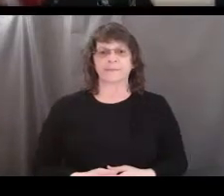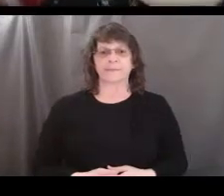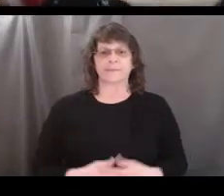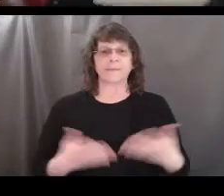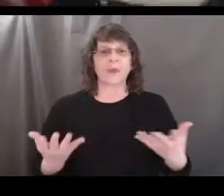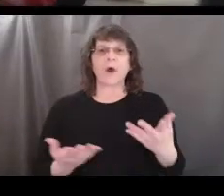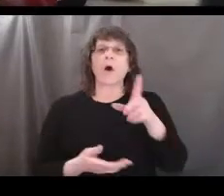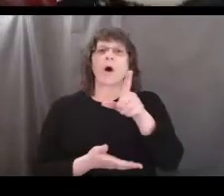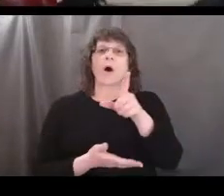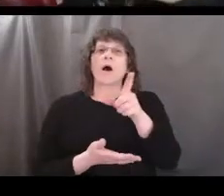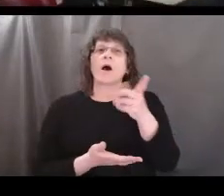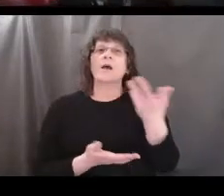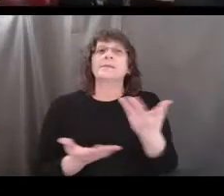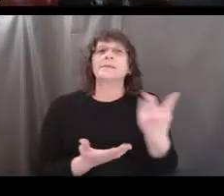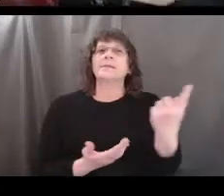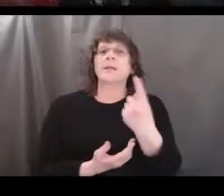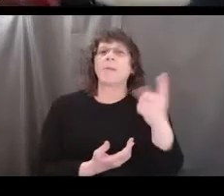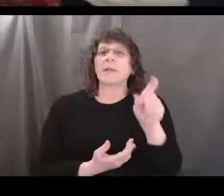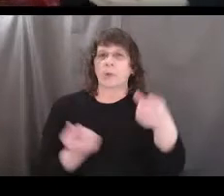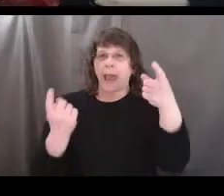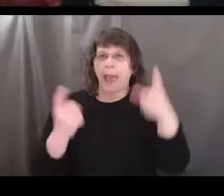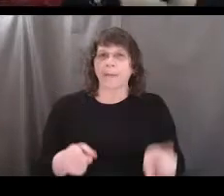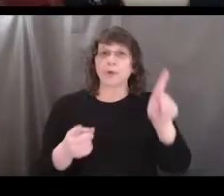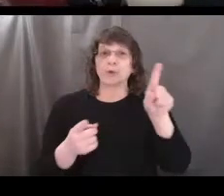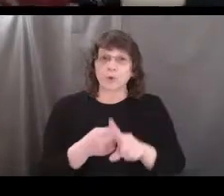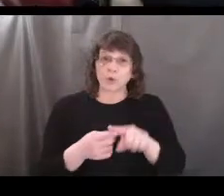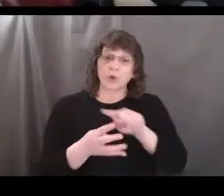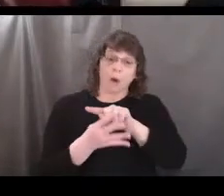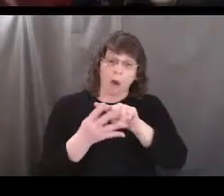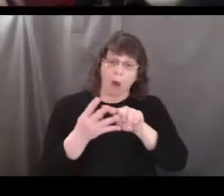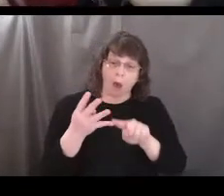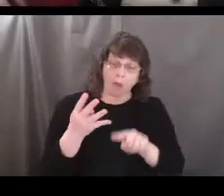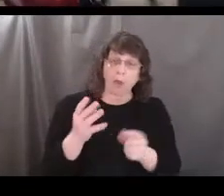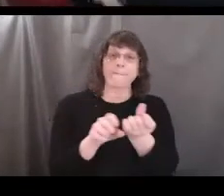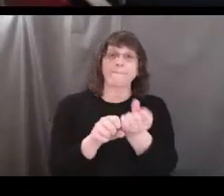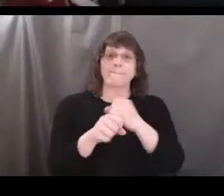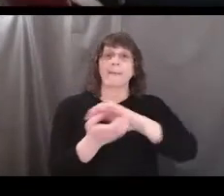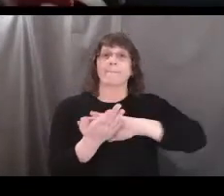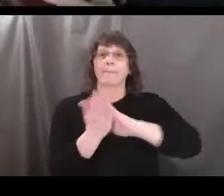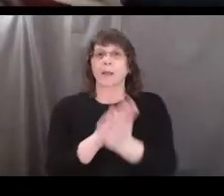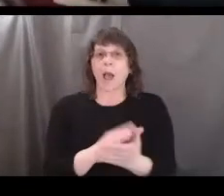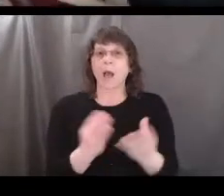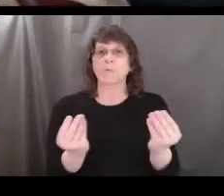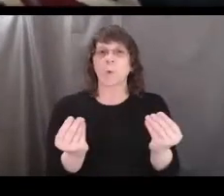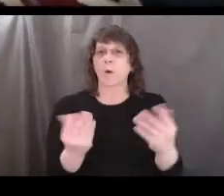What needs to happen to these ingredients to make it into soil?